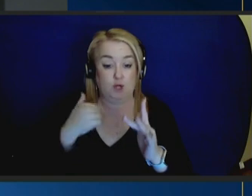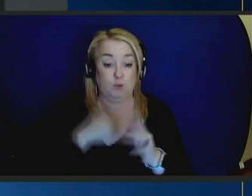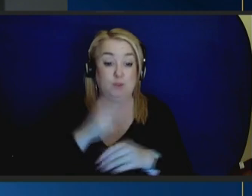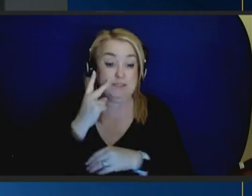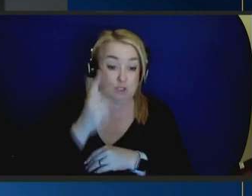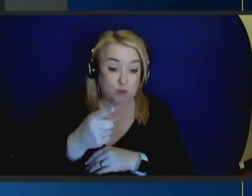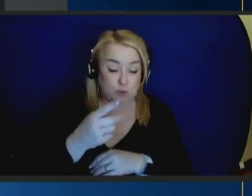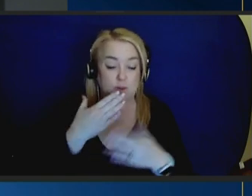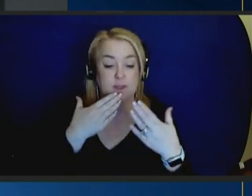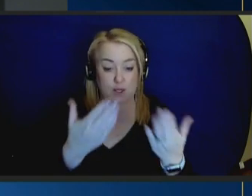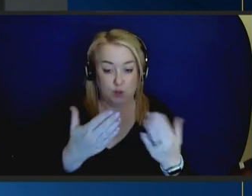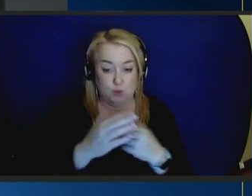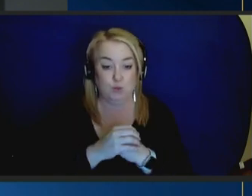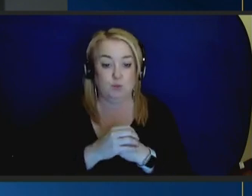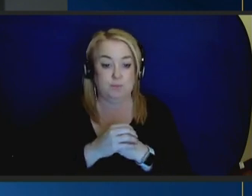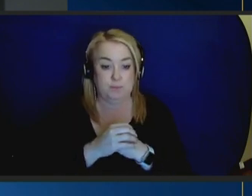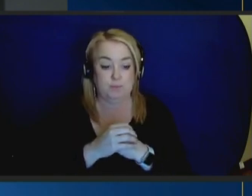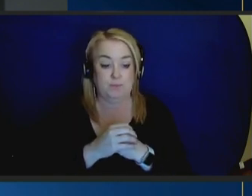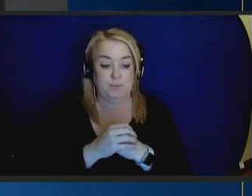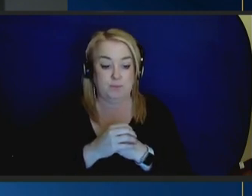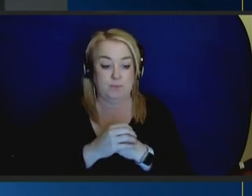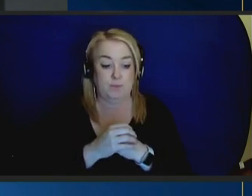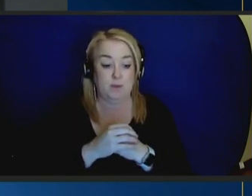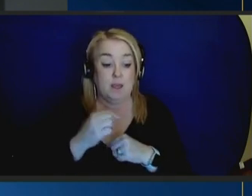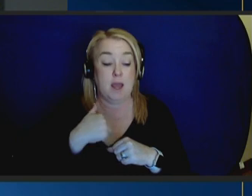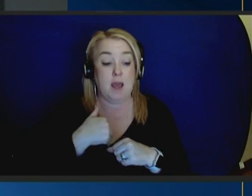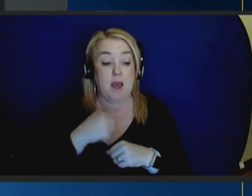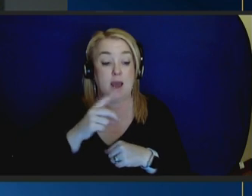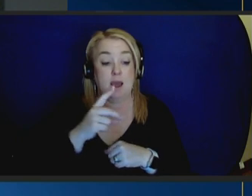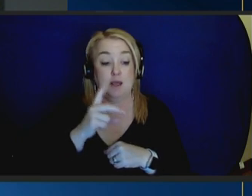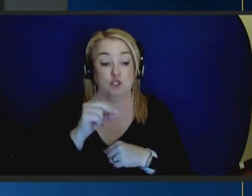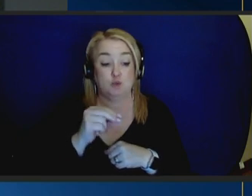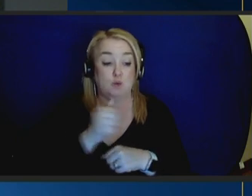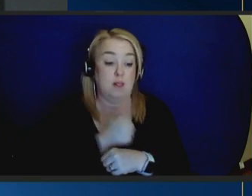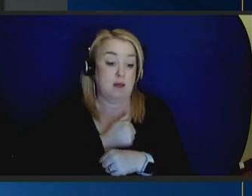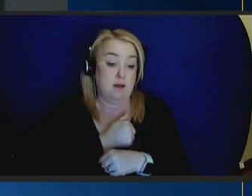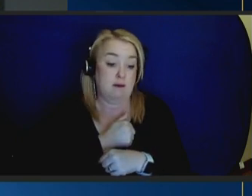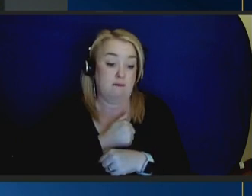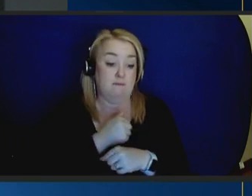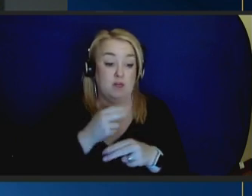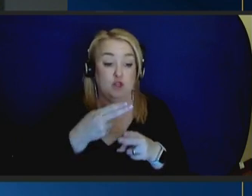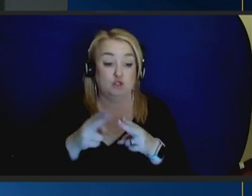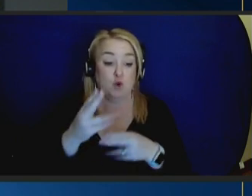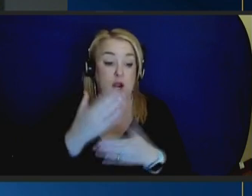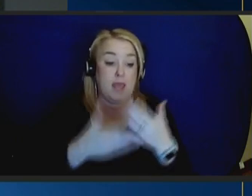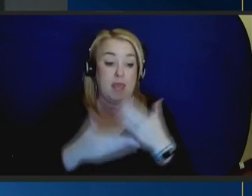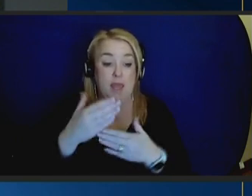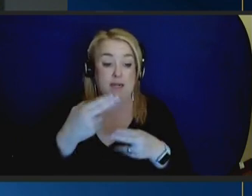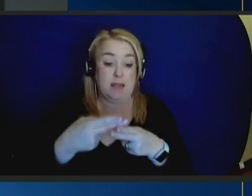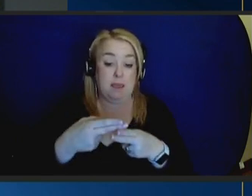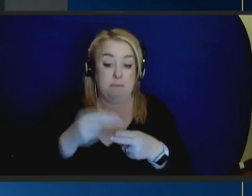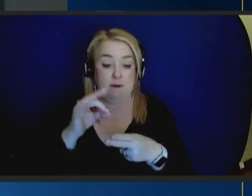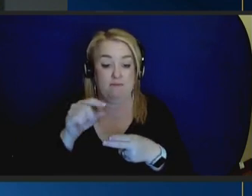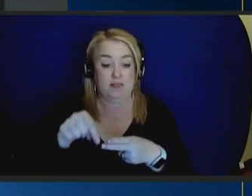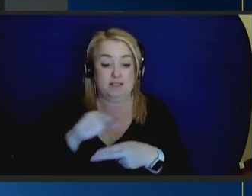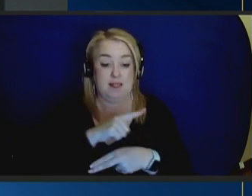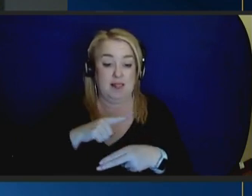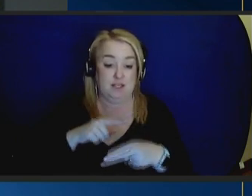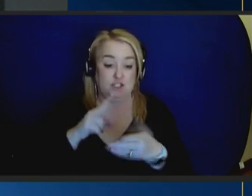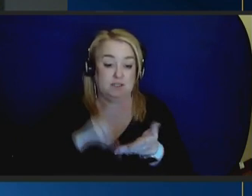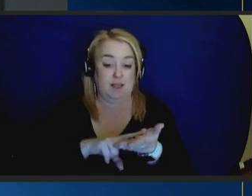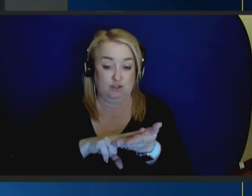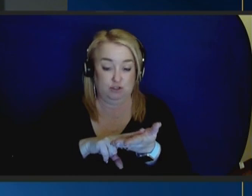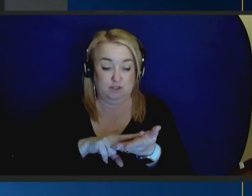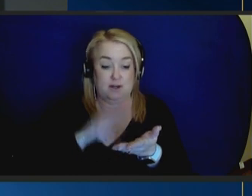we thank you. I do love the shorthand name of this legislation, Families First, because that's what this